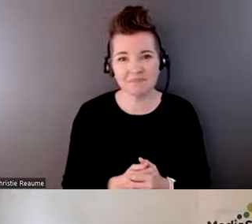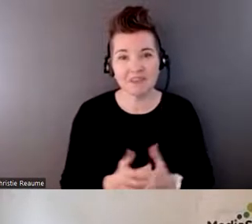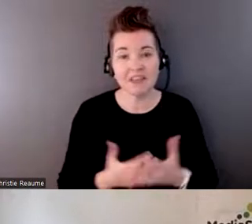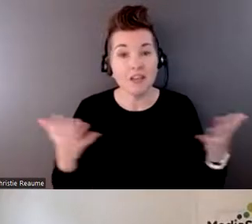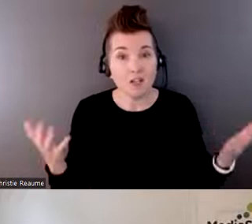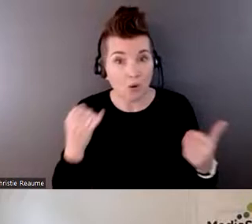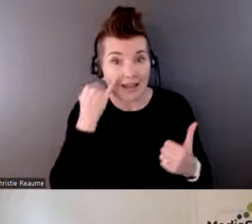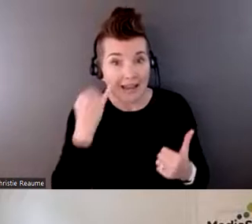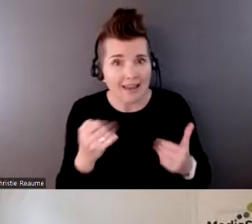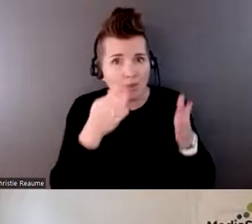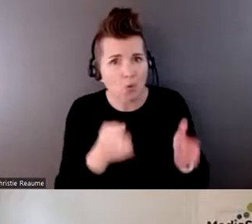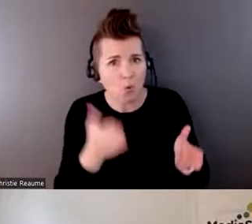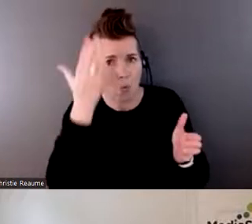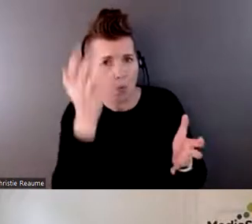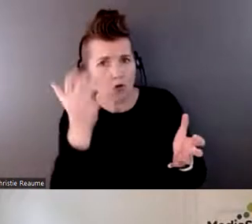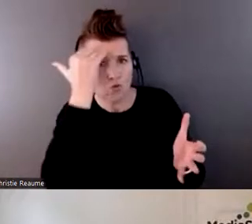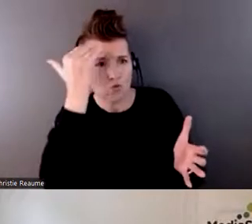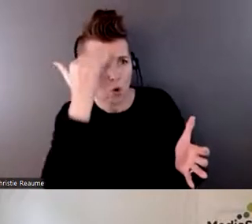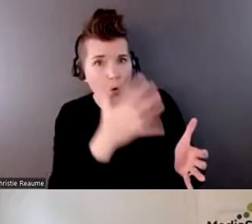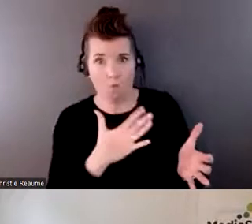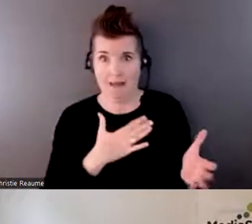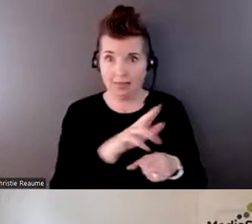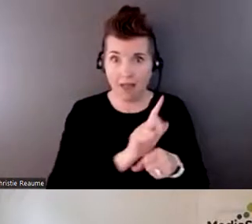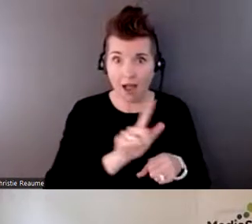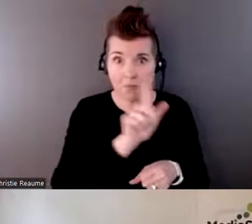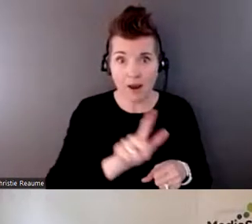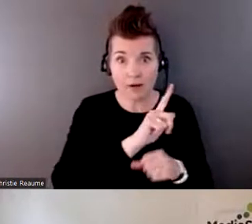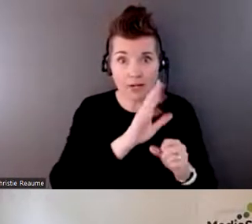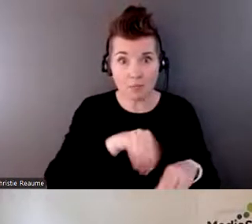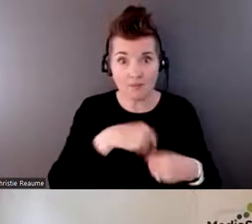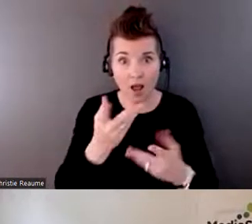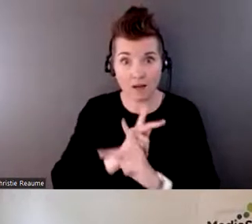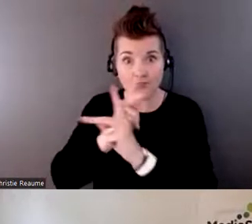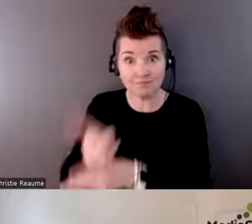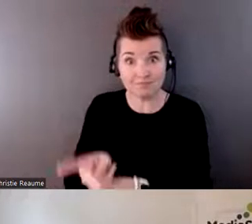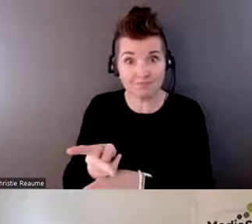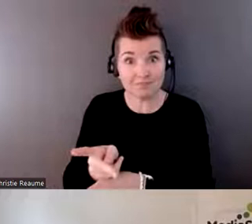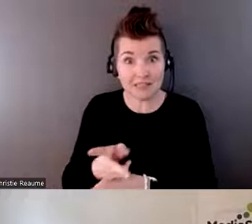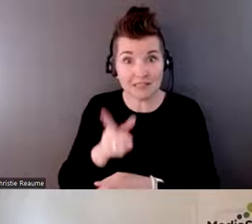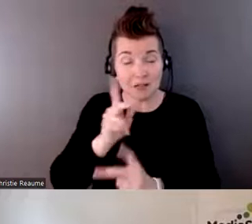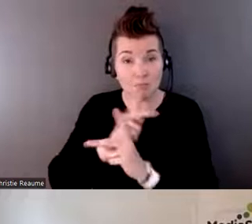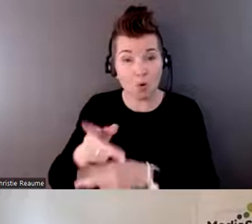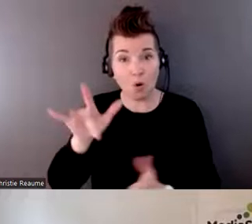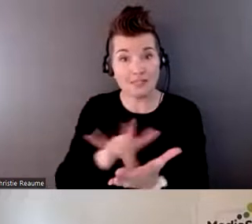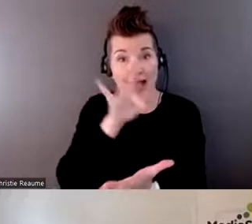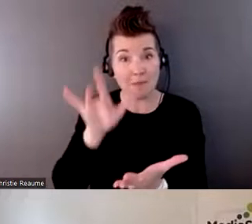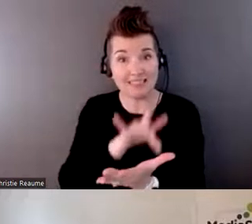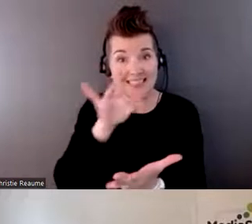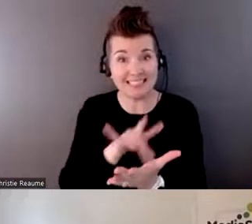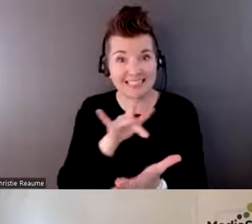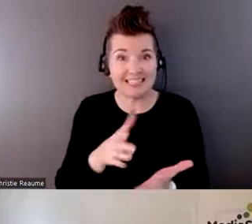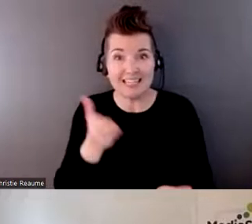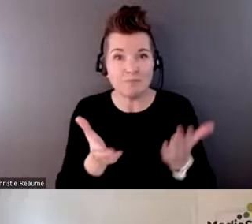such a thing? Is there, I mean, obviously other than going straight to the library and asking, let's say that's, you know, maybe not a possibility.